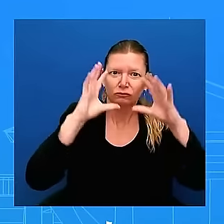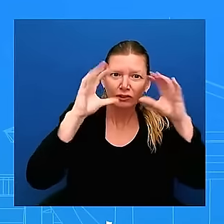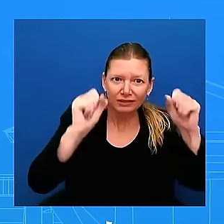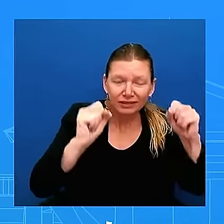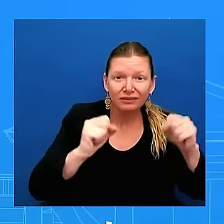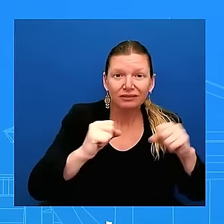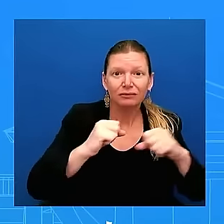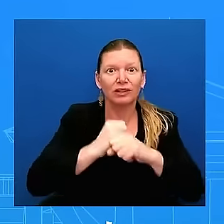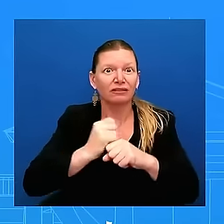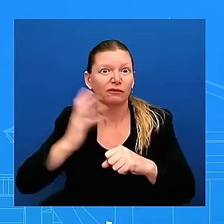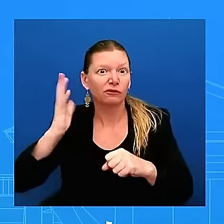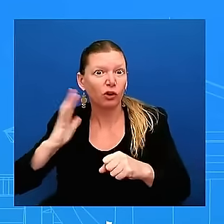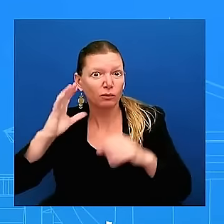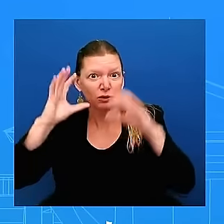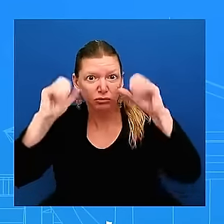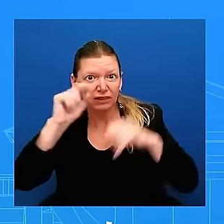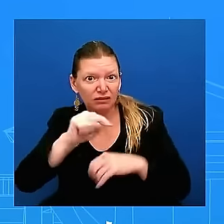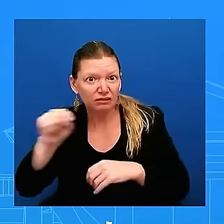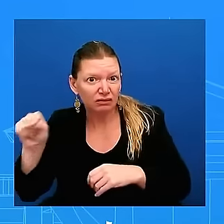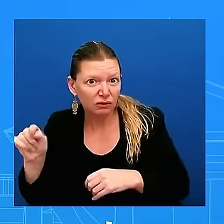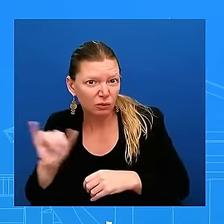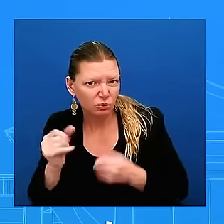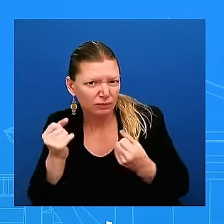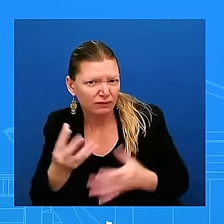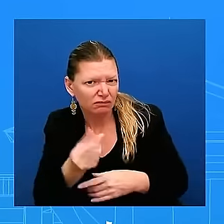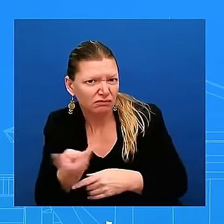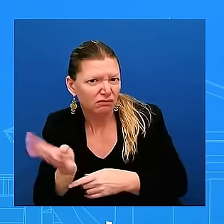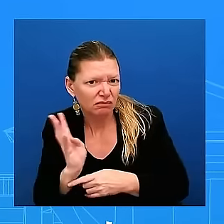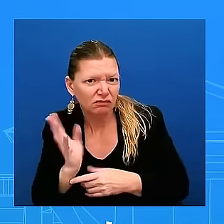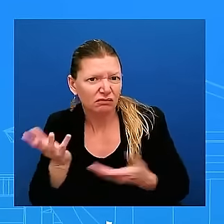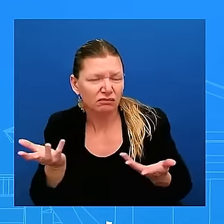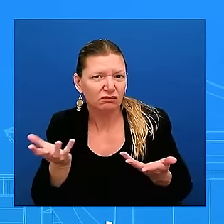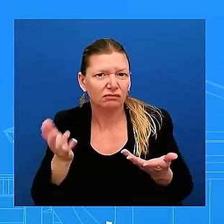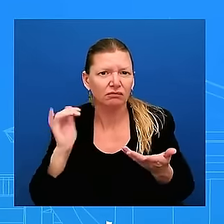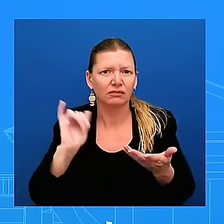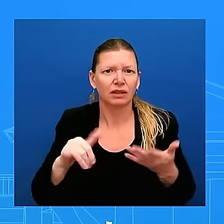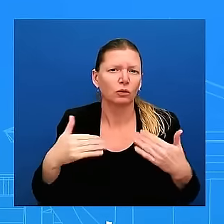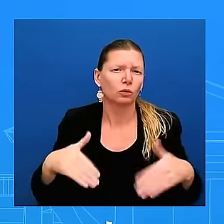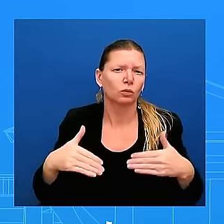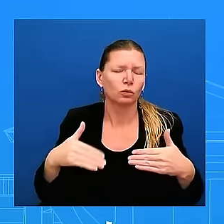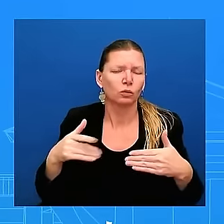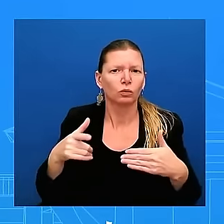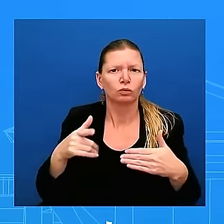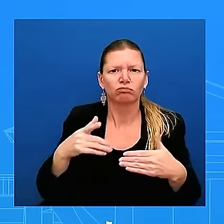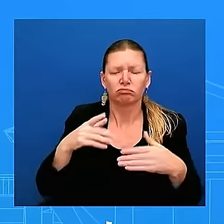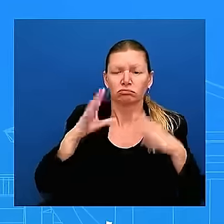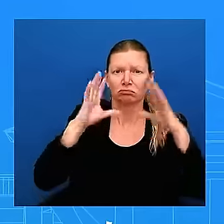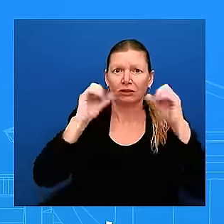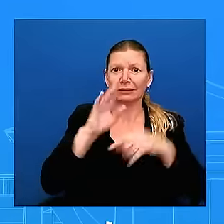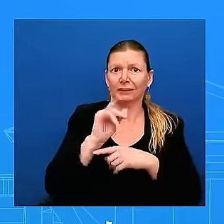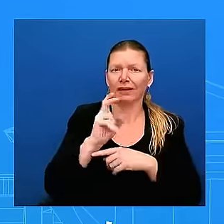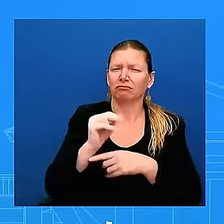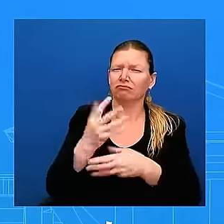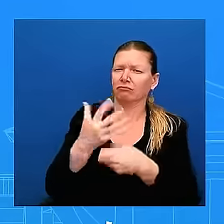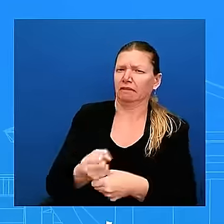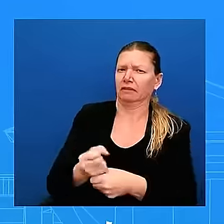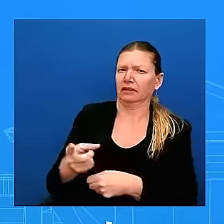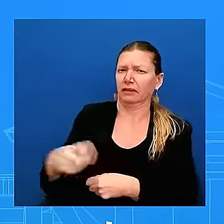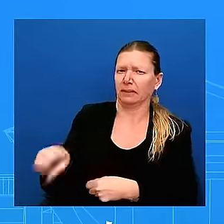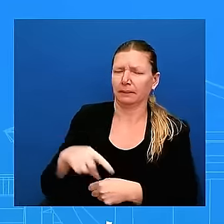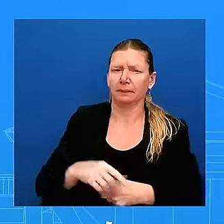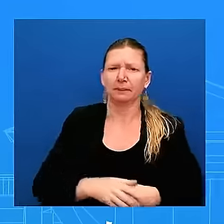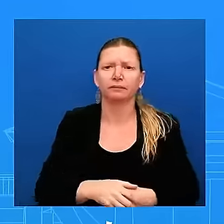the President certainly has full confidence in them Catalina thanks Green Donald Trump blamed President Biden and Vice President Harris for the latest